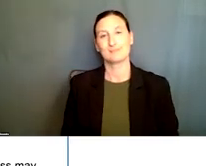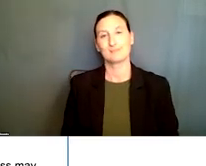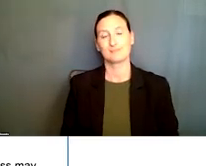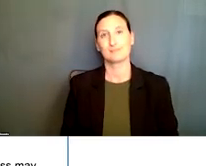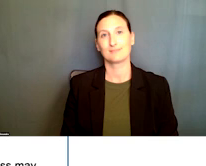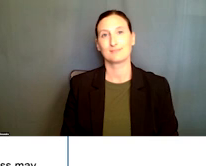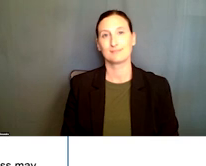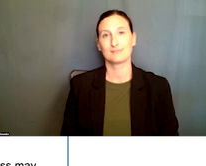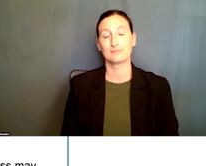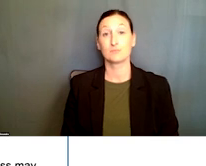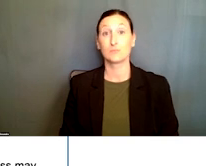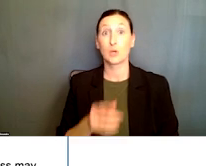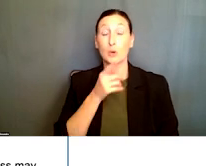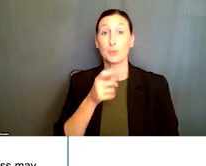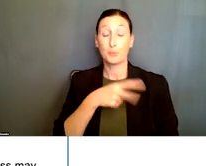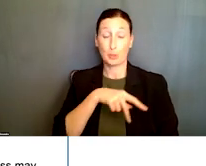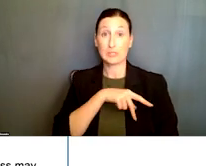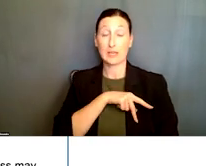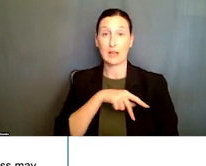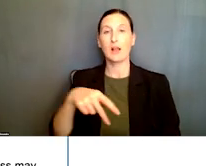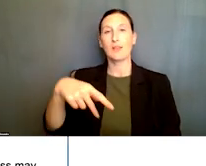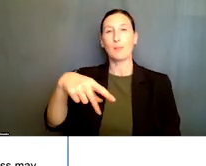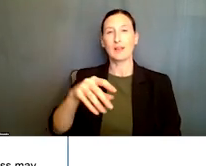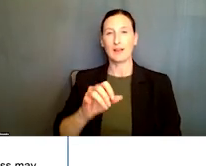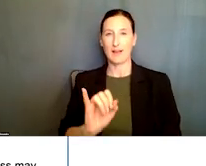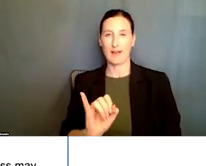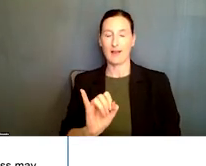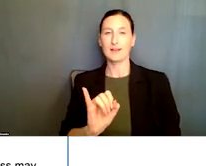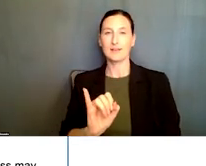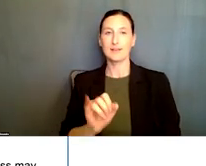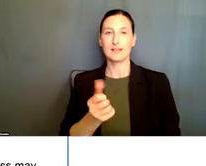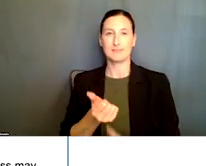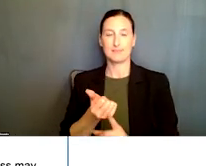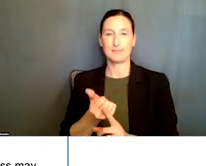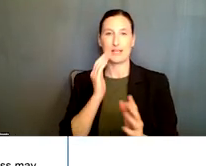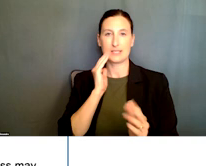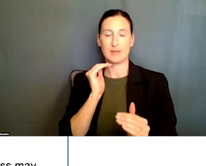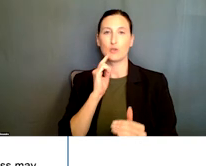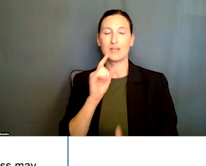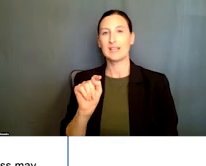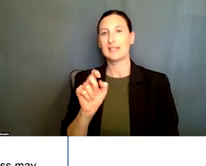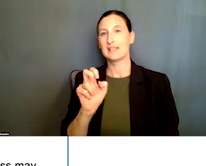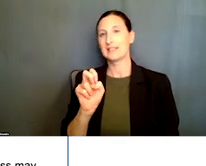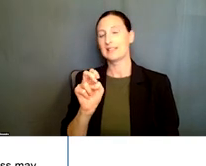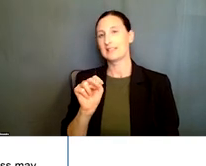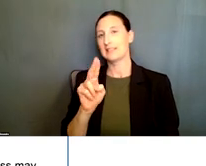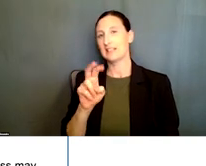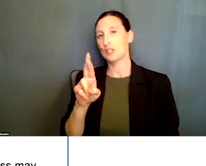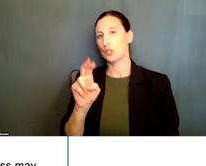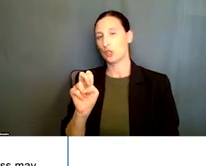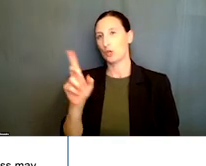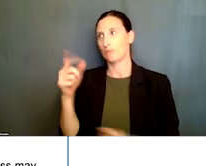the personnel, the PI is expected to be a tenure or tenure-track faculty